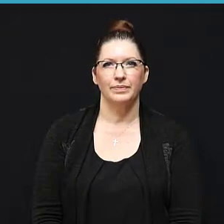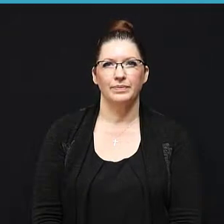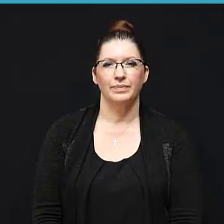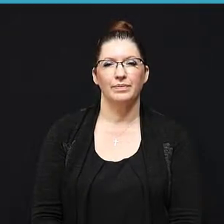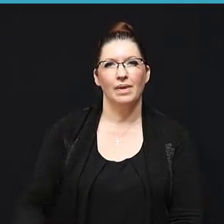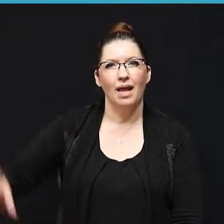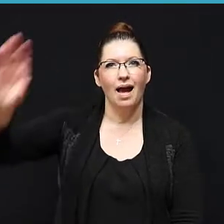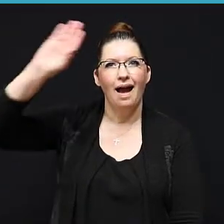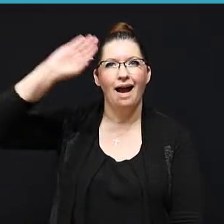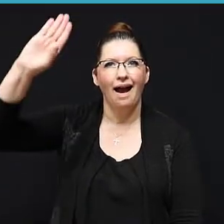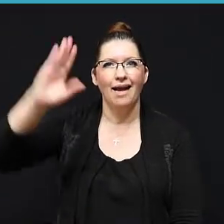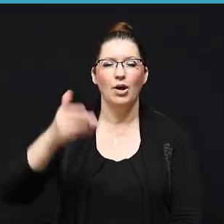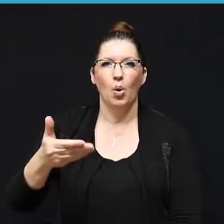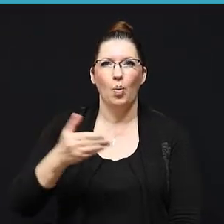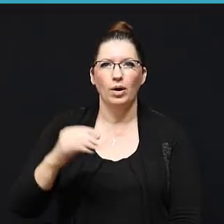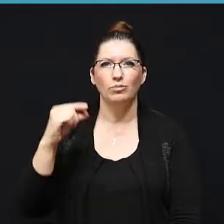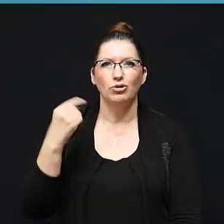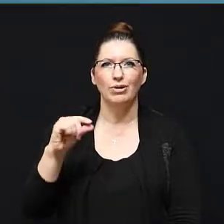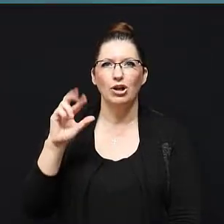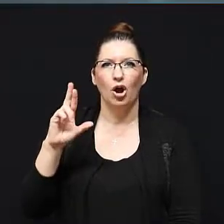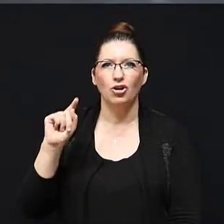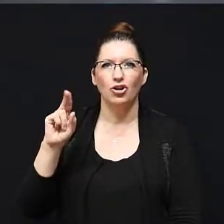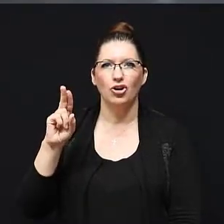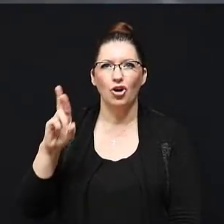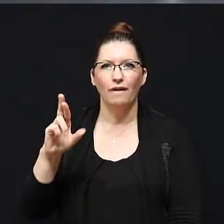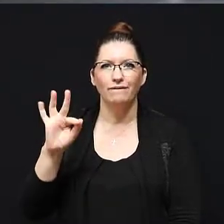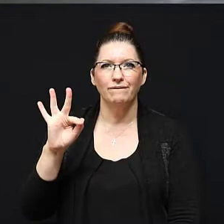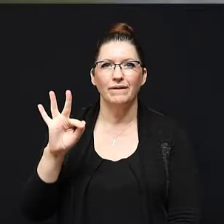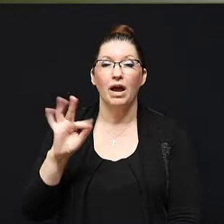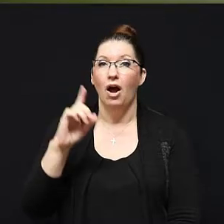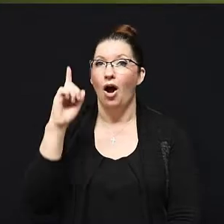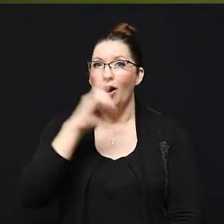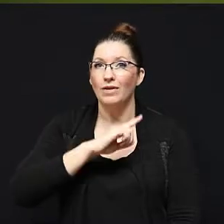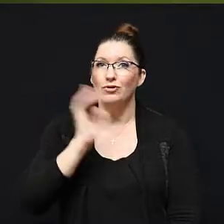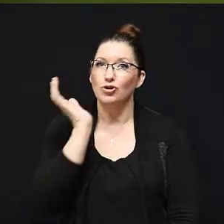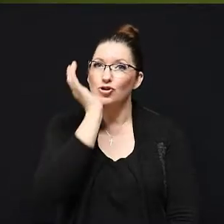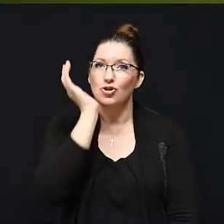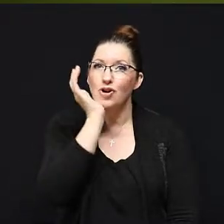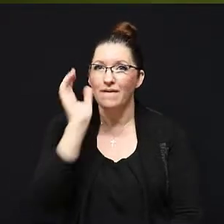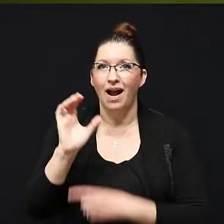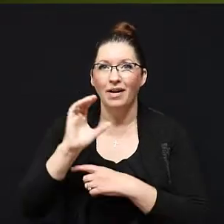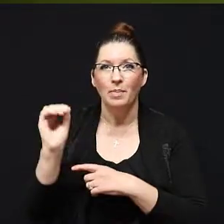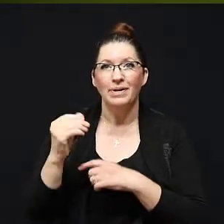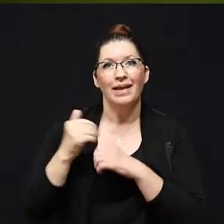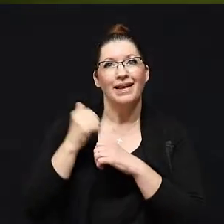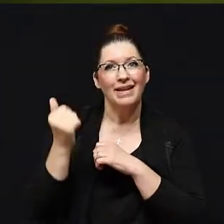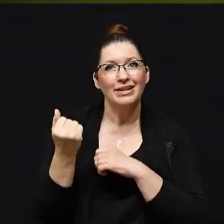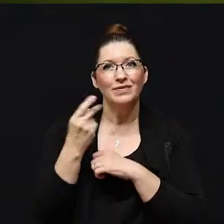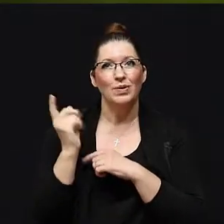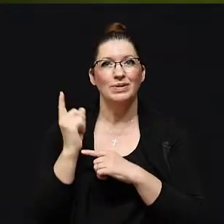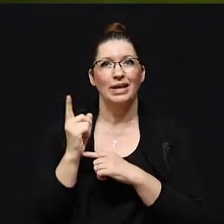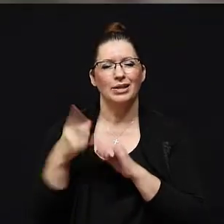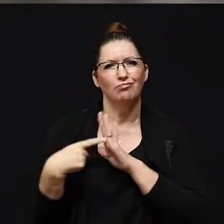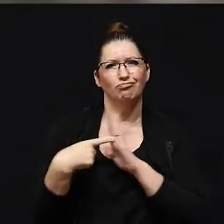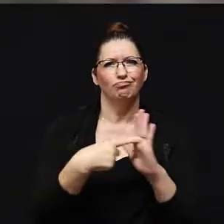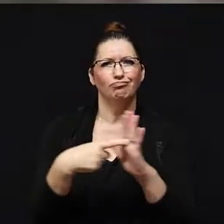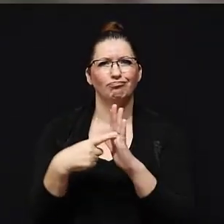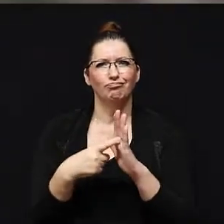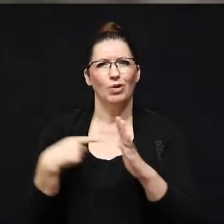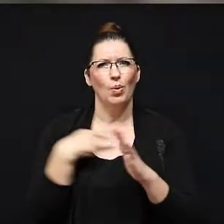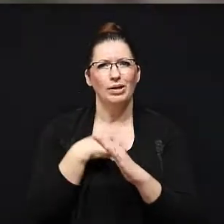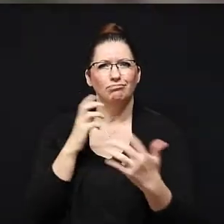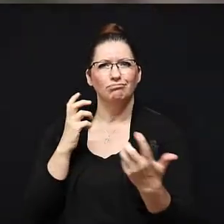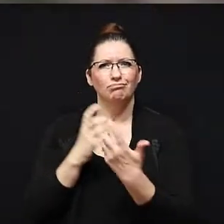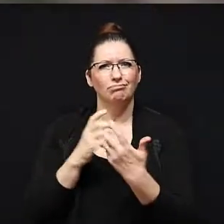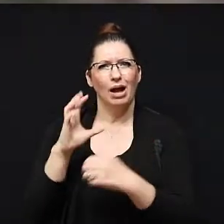Hi, welcome to Green Our Turf, the artificial turf company. In the next few seconds, we're going to show you why we are the company for you. Our